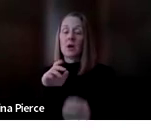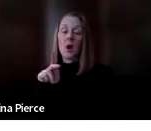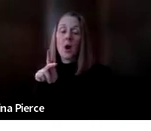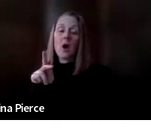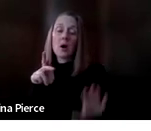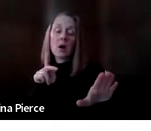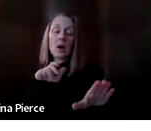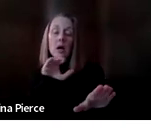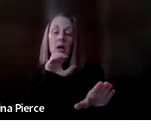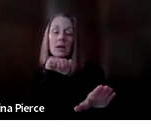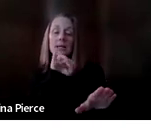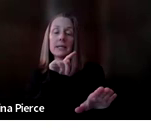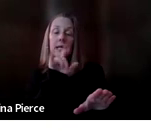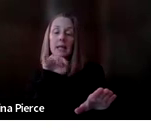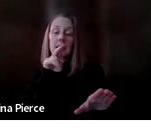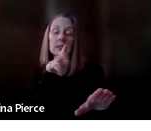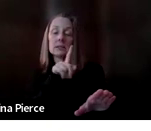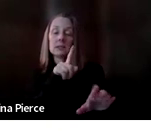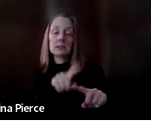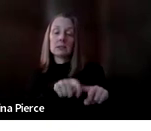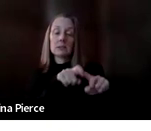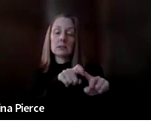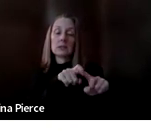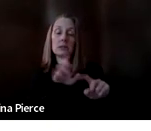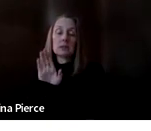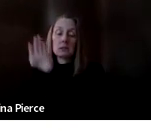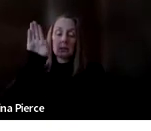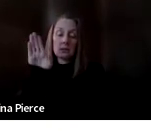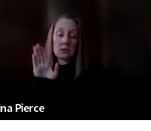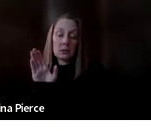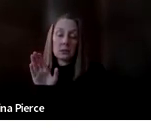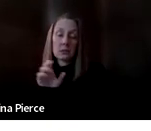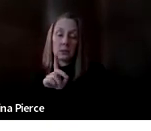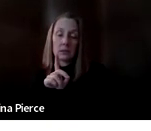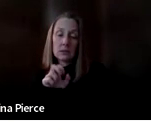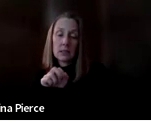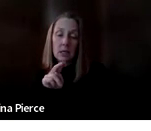Before you start, think Deanna just raised her hand. She might have a question for Stephanie. Go ahead, Deanna.